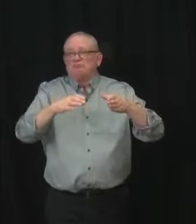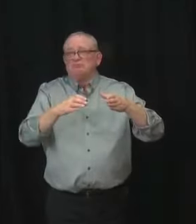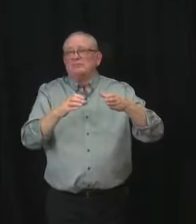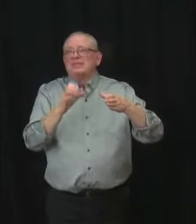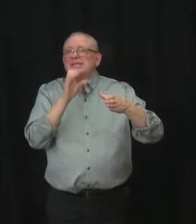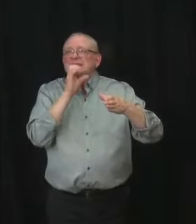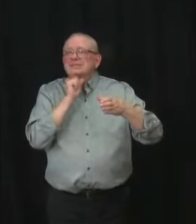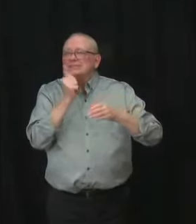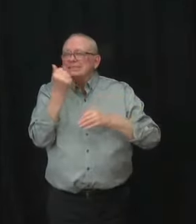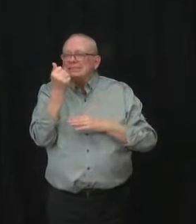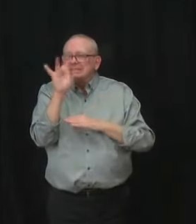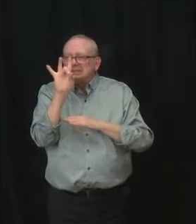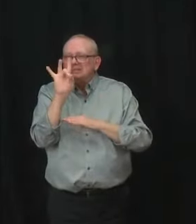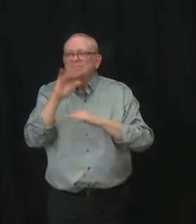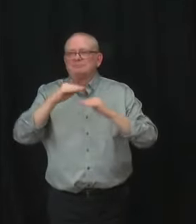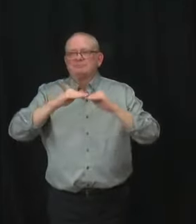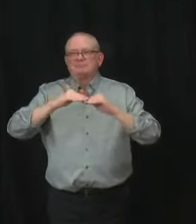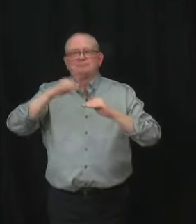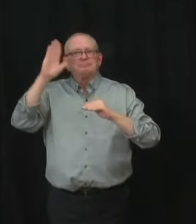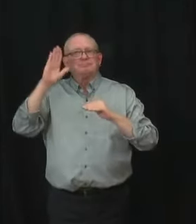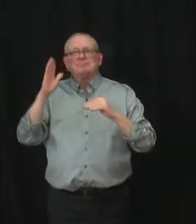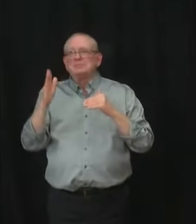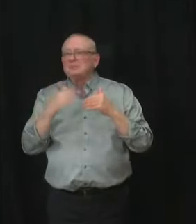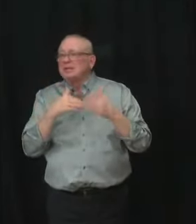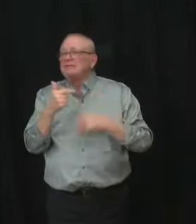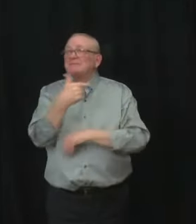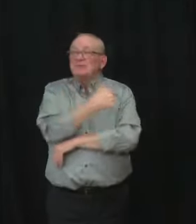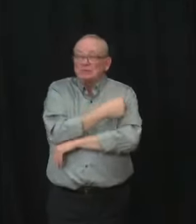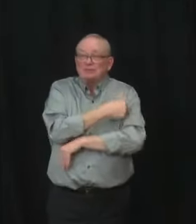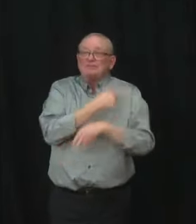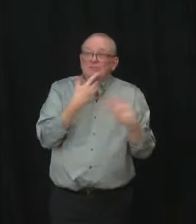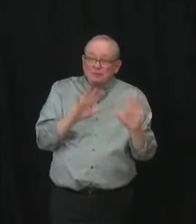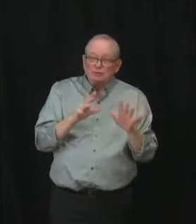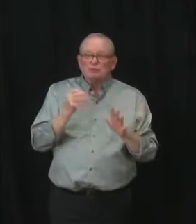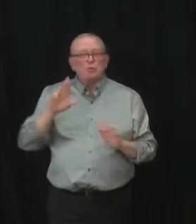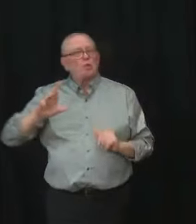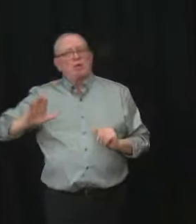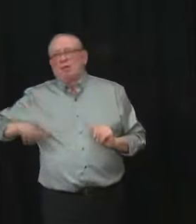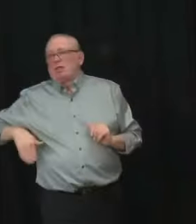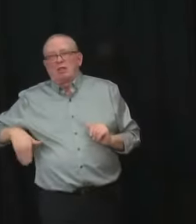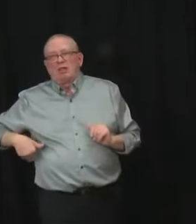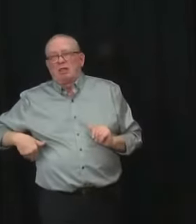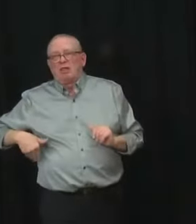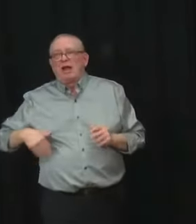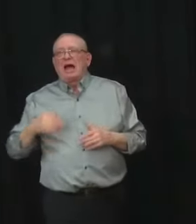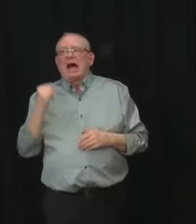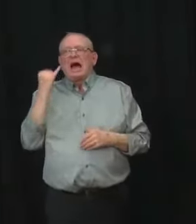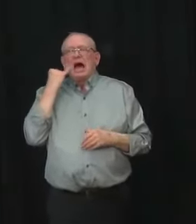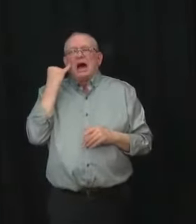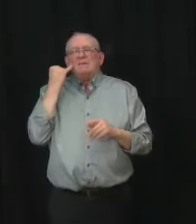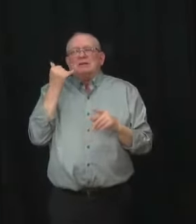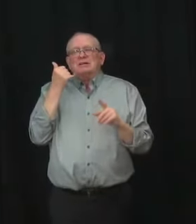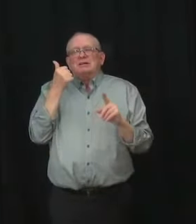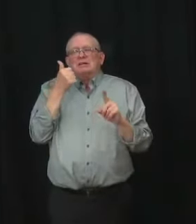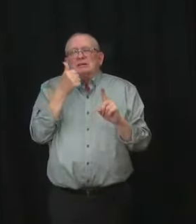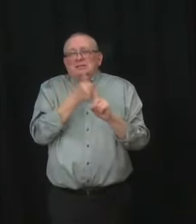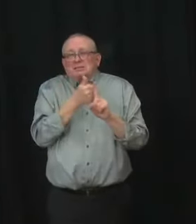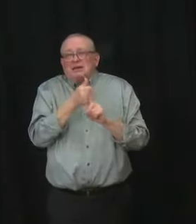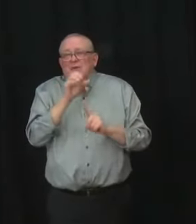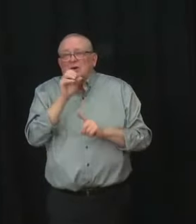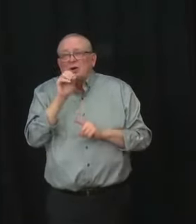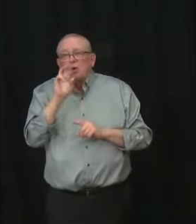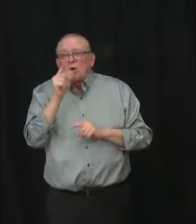regardless of their vaccination status, who have received transplants, who are cancer patients and have received chemotherapy